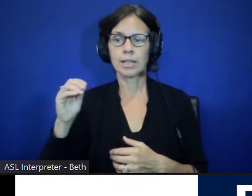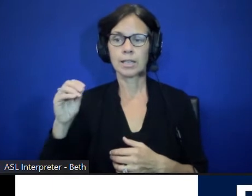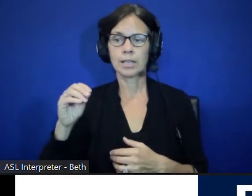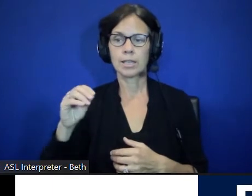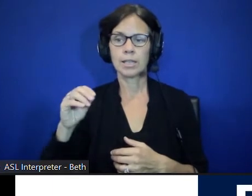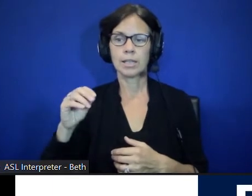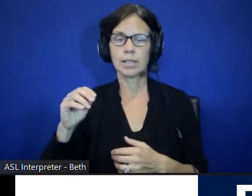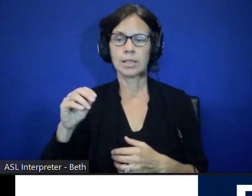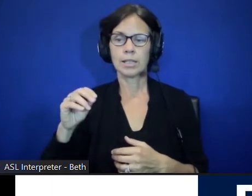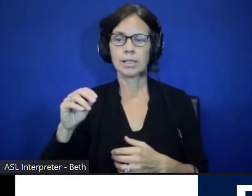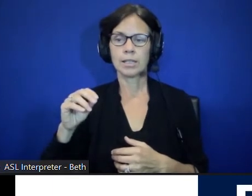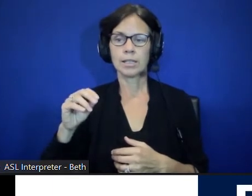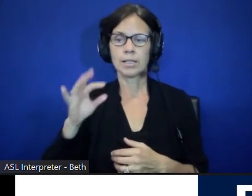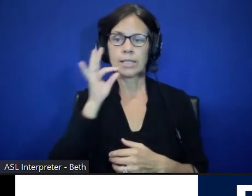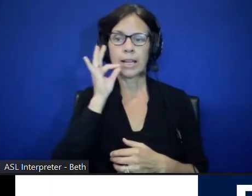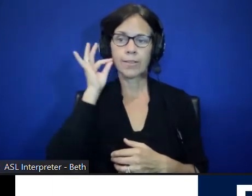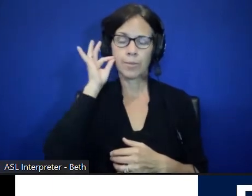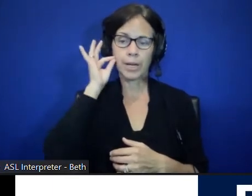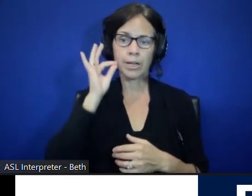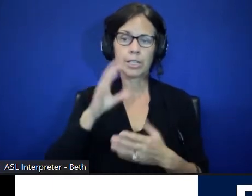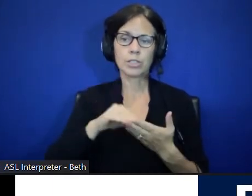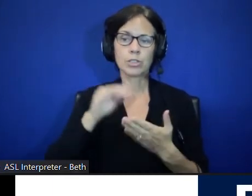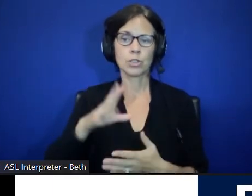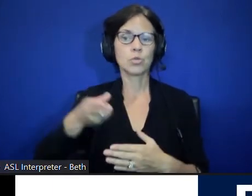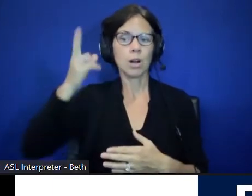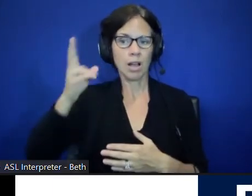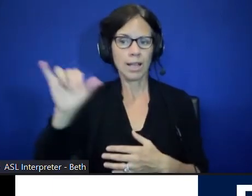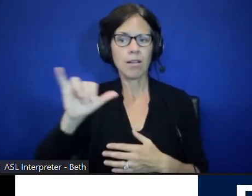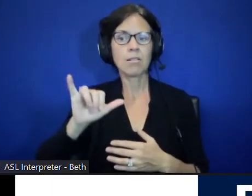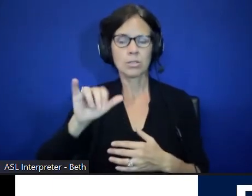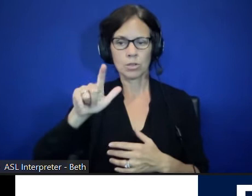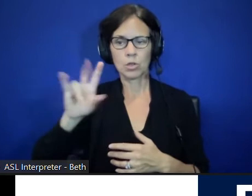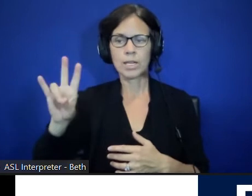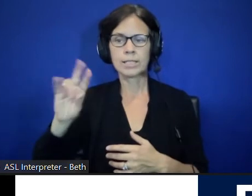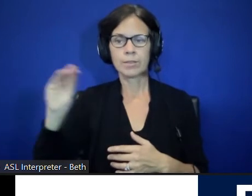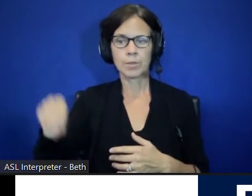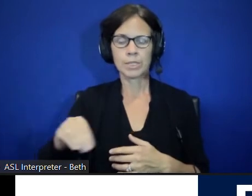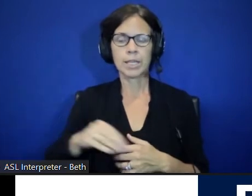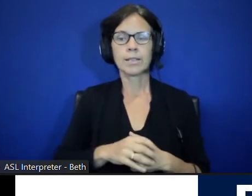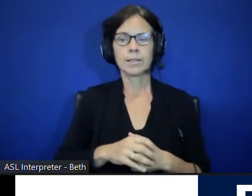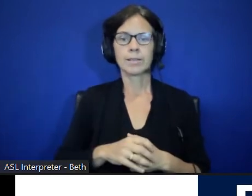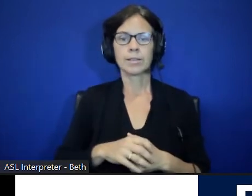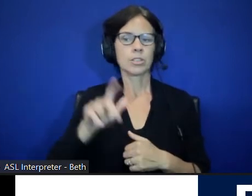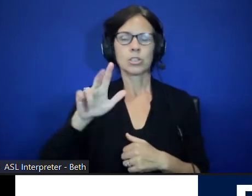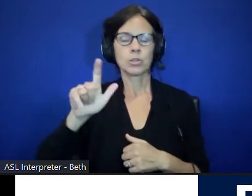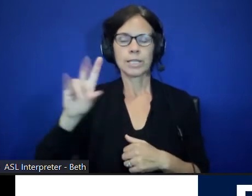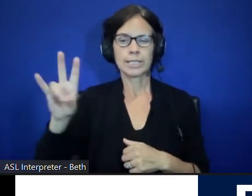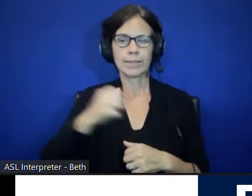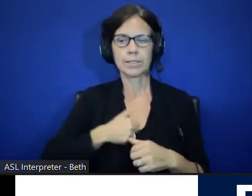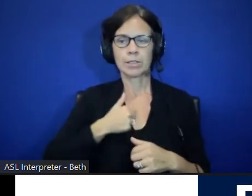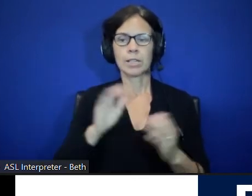And Native American students were also high with 27 compared to